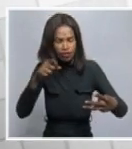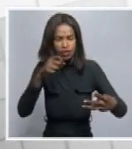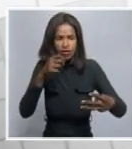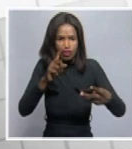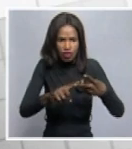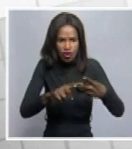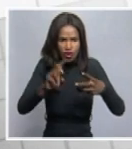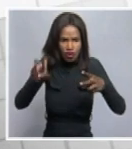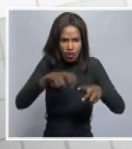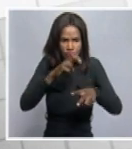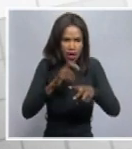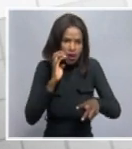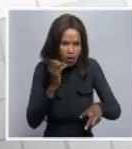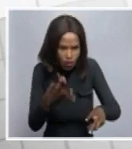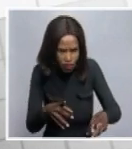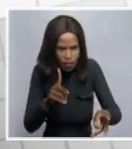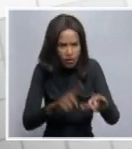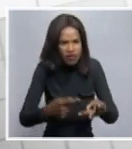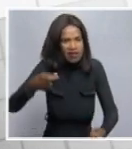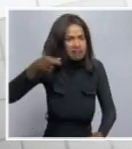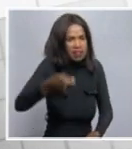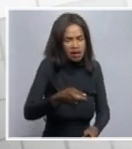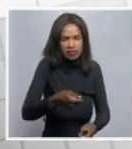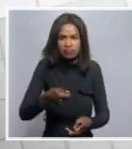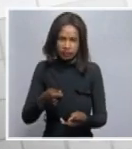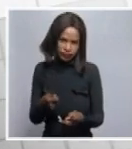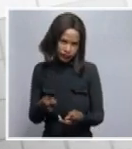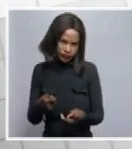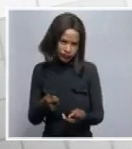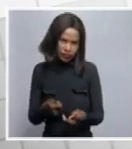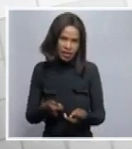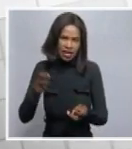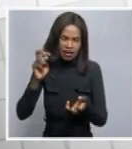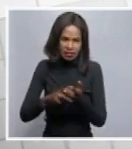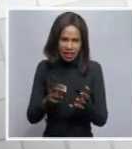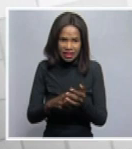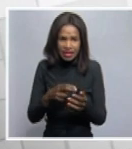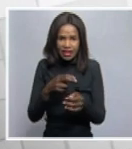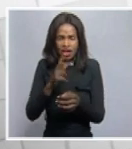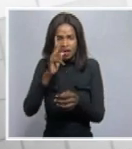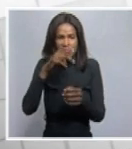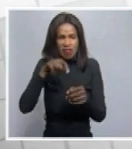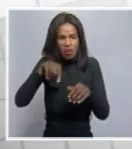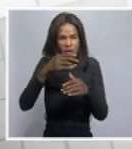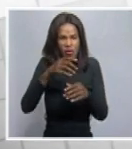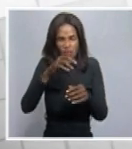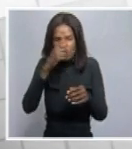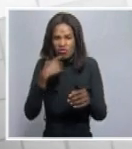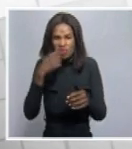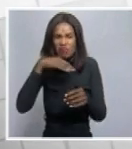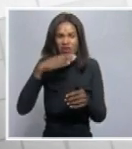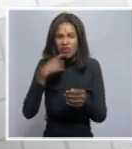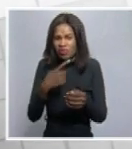and they have to do reparation. So, for one to say that before the government approached the German government,